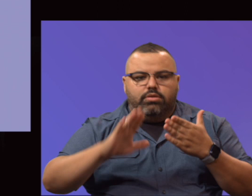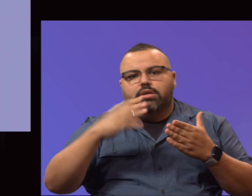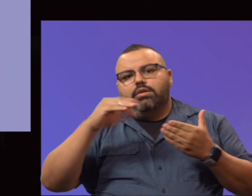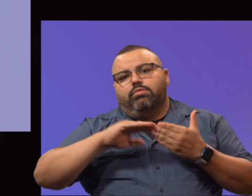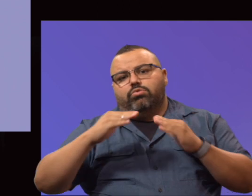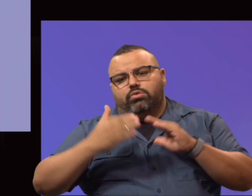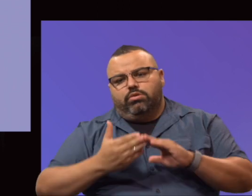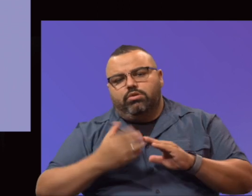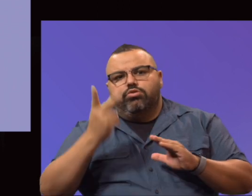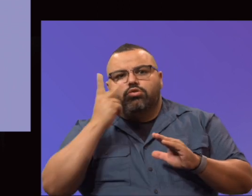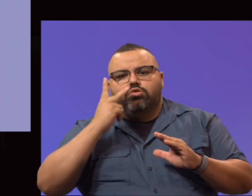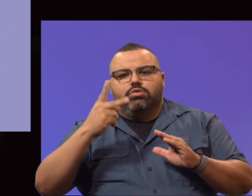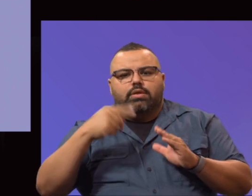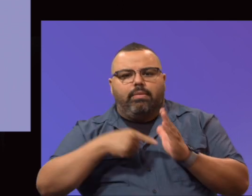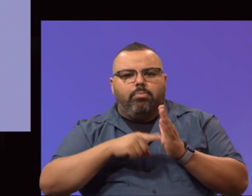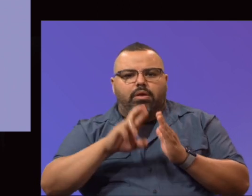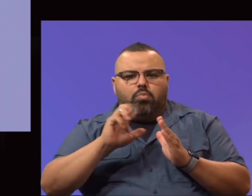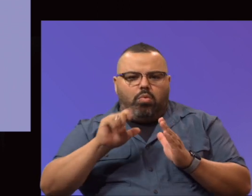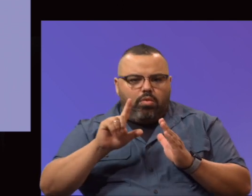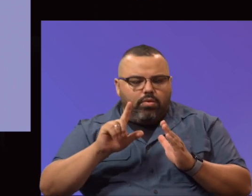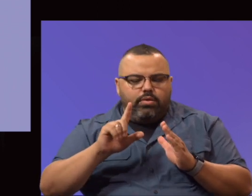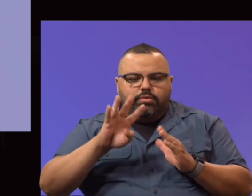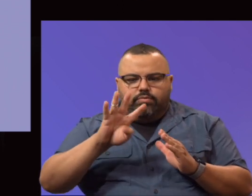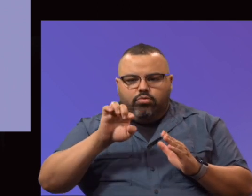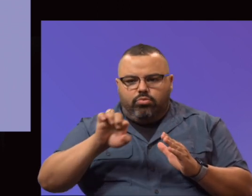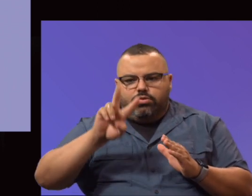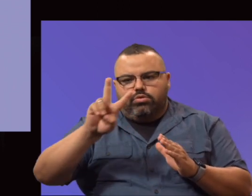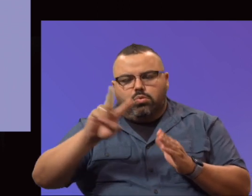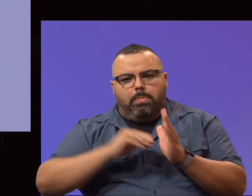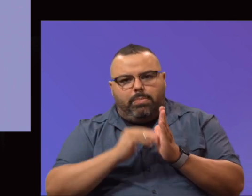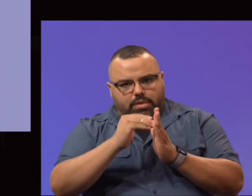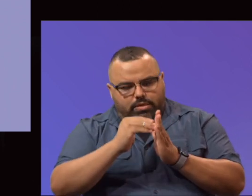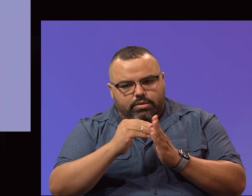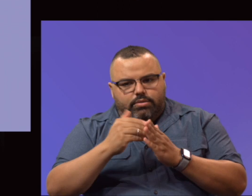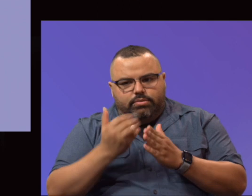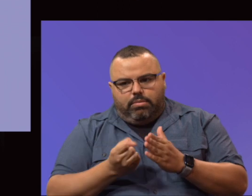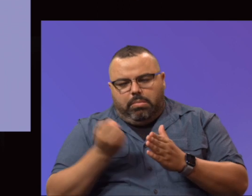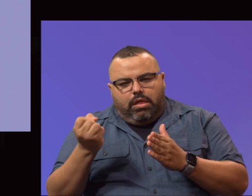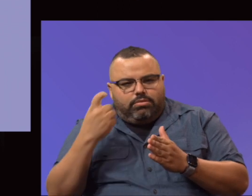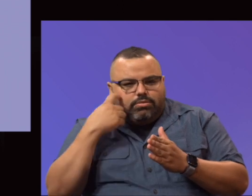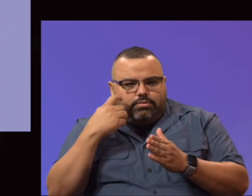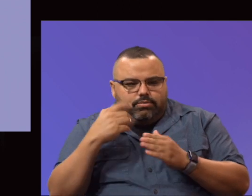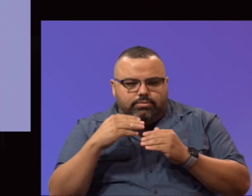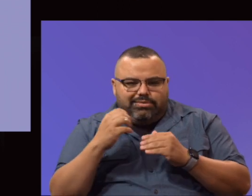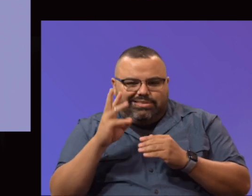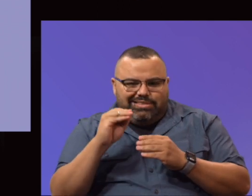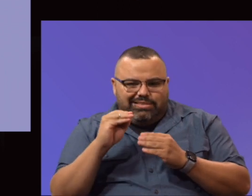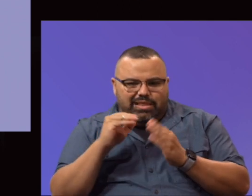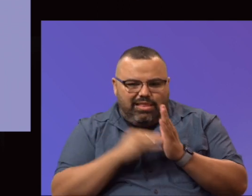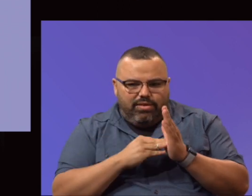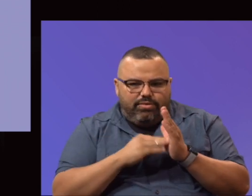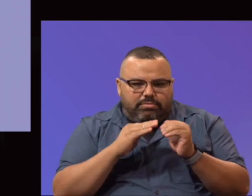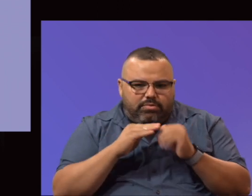Supplies is just short of $60,000, just short of $300,000 in equipment, over $500,000